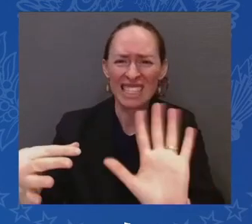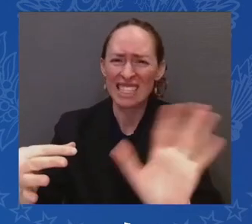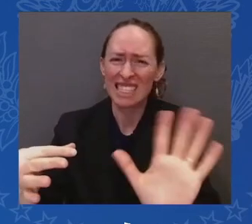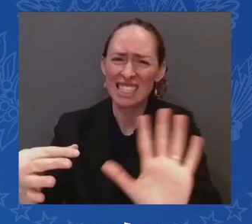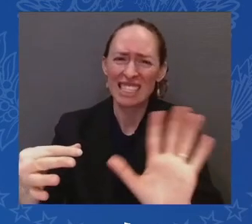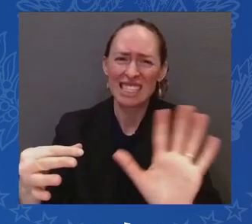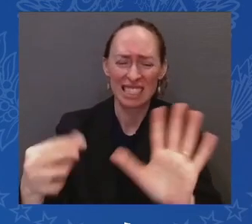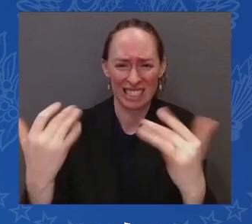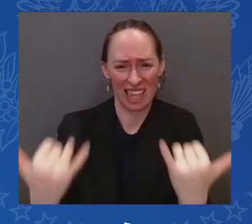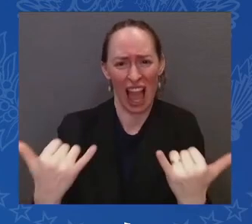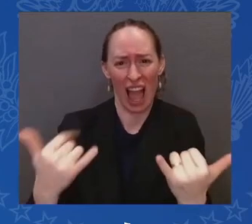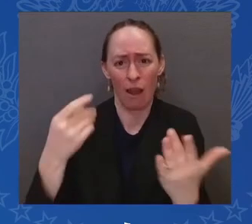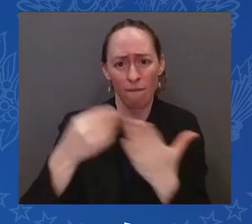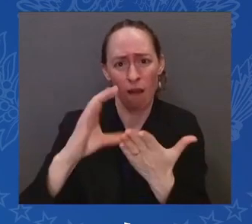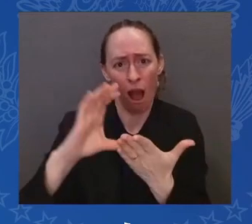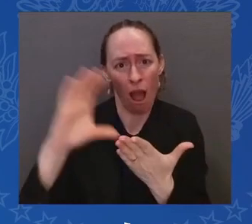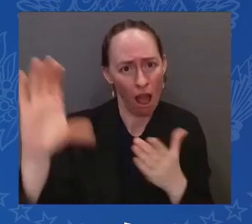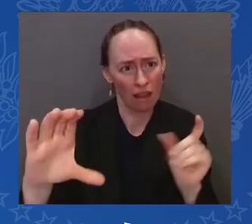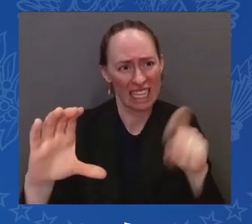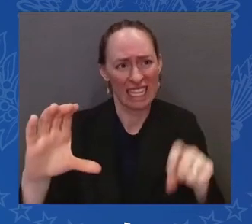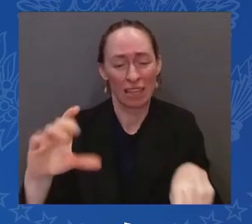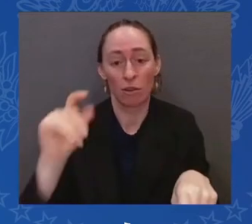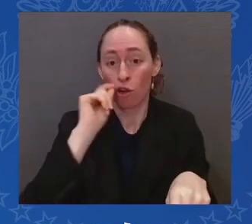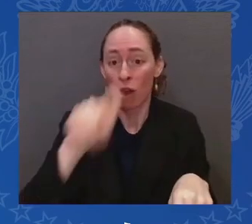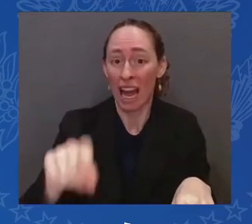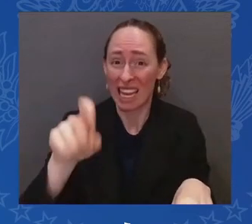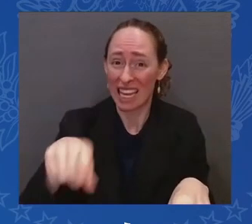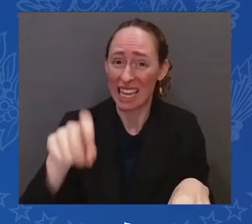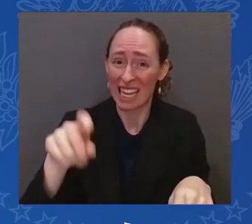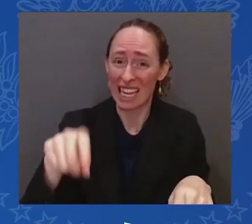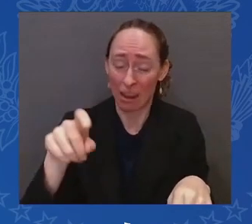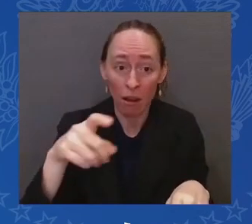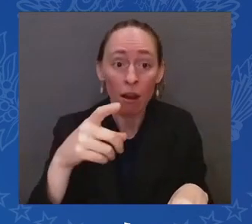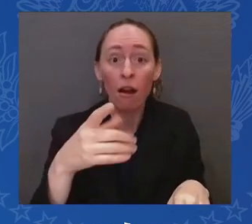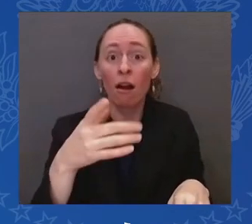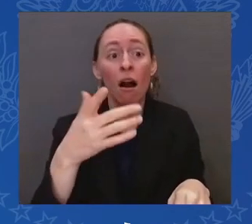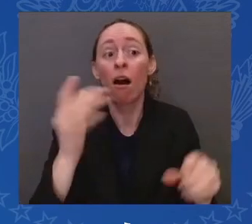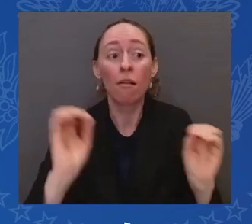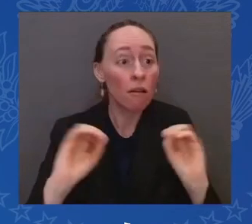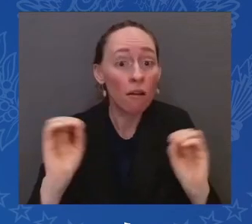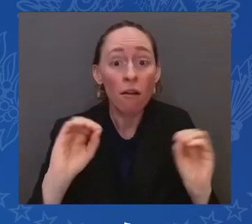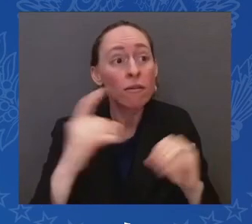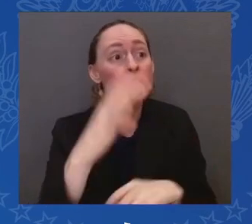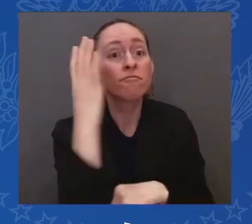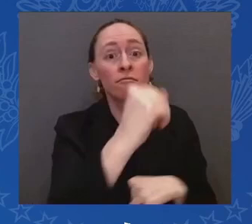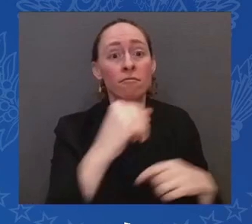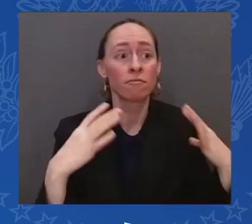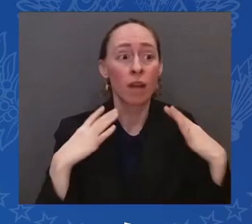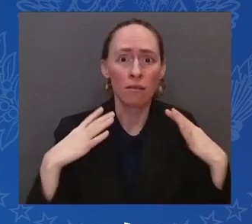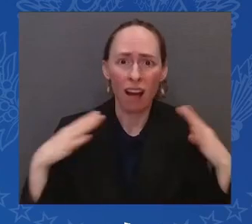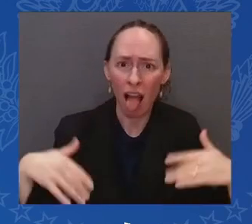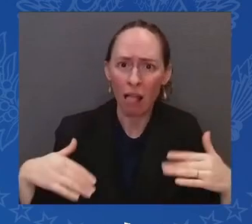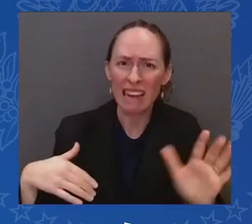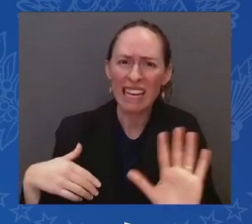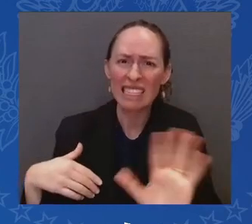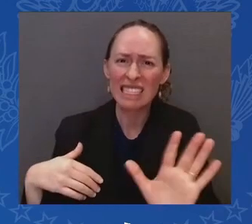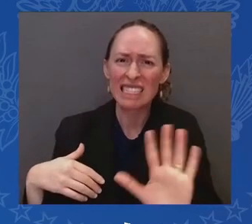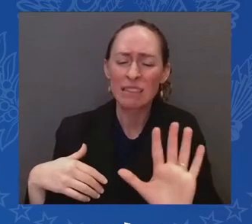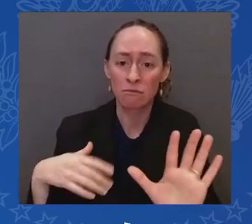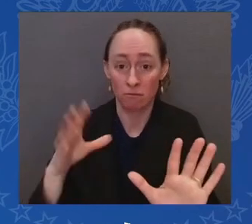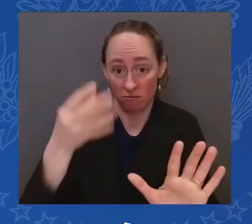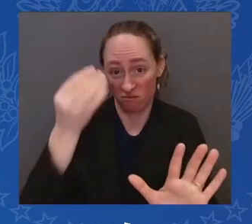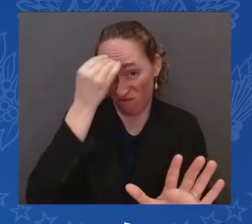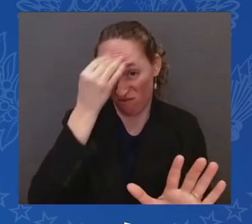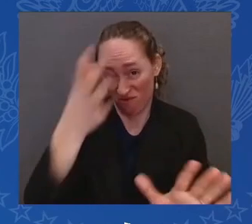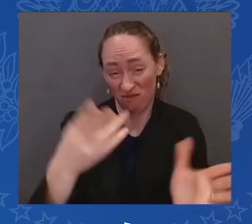Frankly, think it's stunning that we've gotten to this point in the first place. While Congressmen, Republicans and Congresses are willing to give